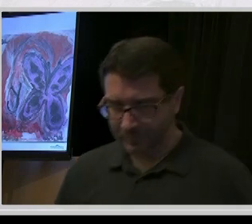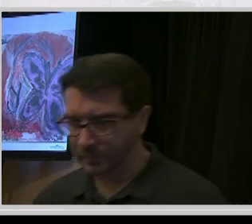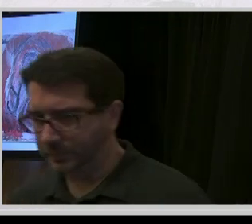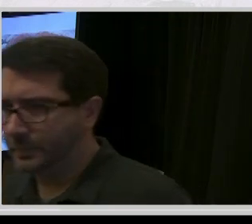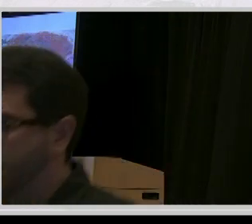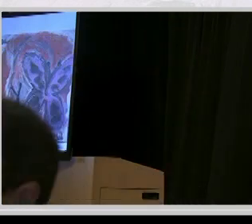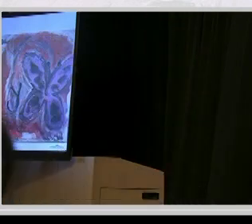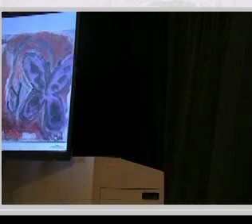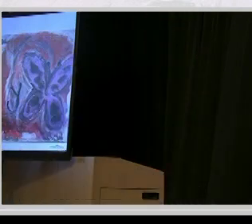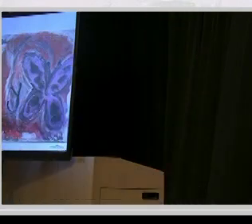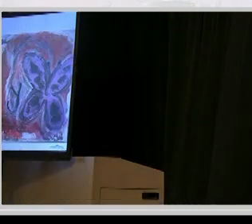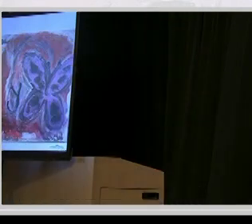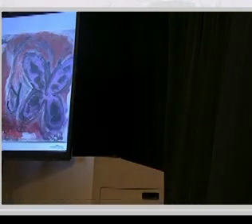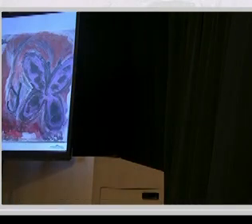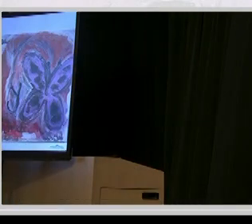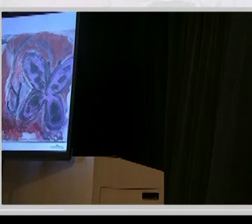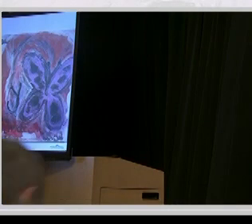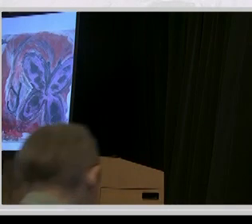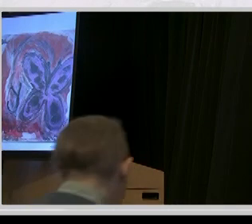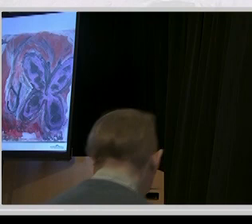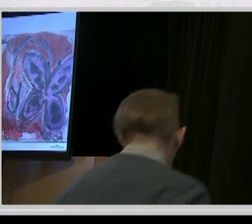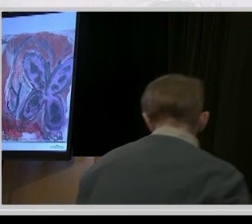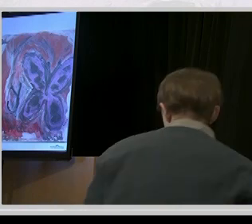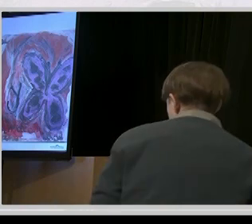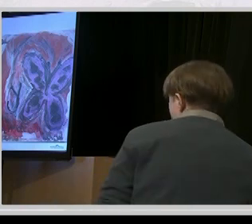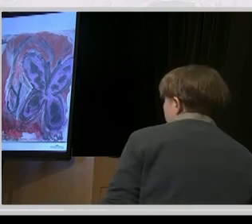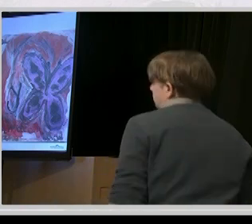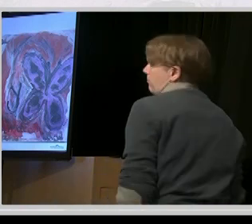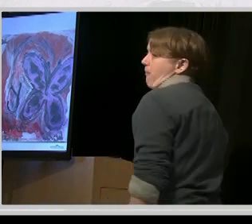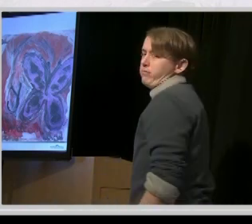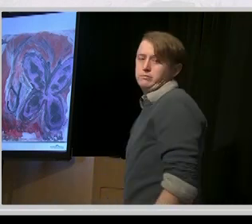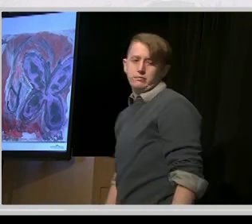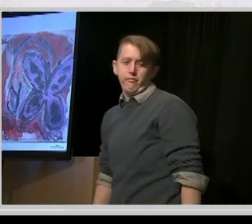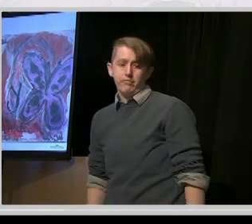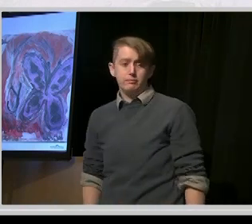Perfect. Yeah. We're slipping, Eddie. We're on time.